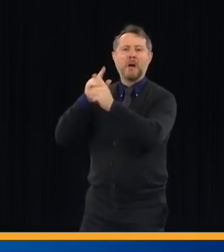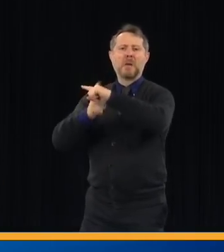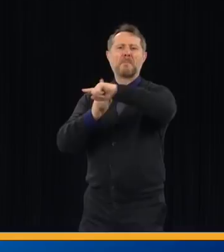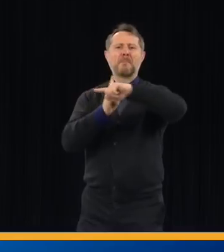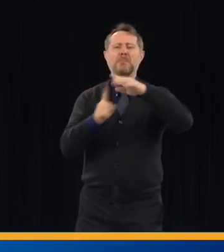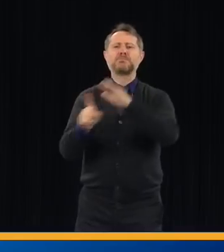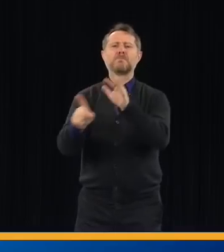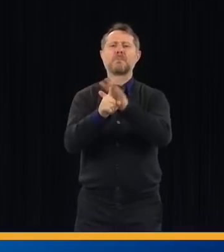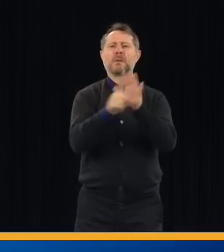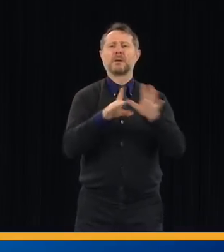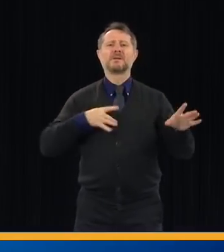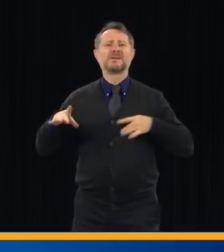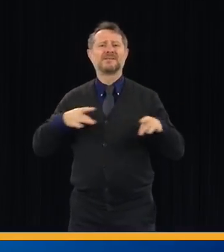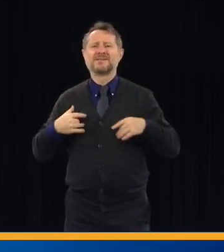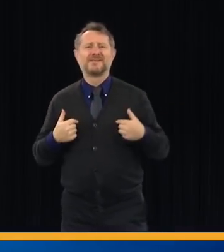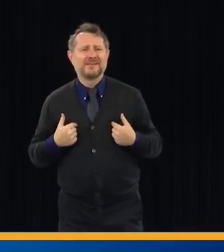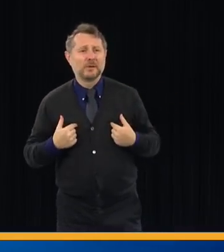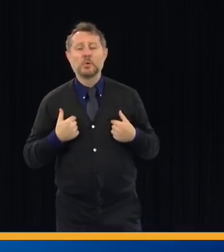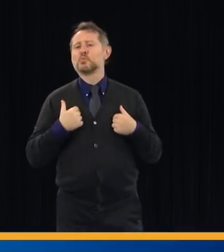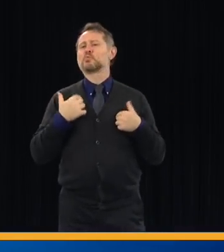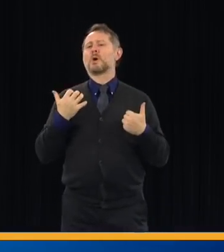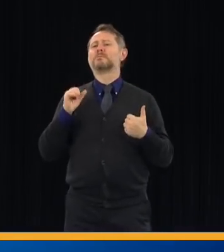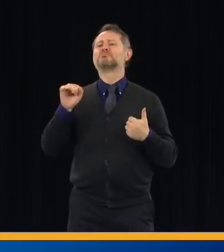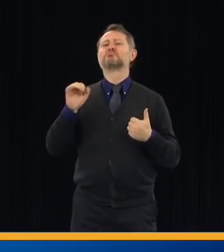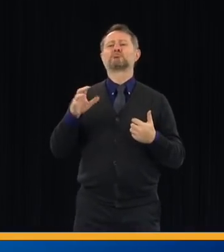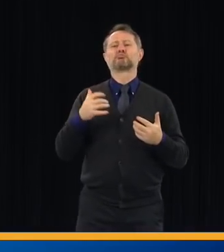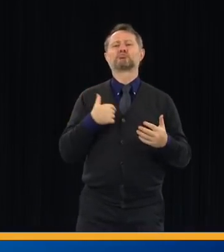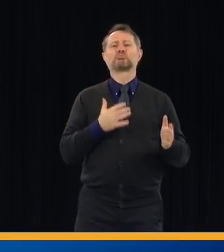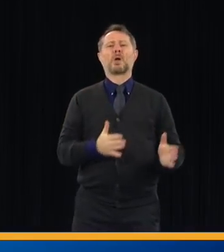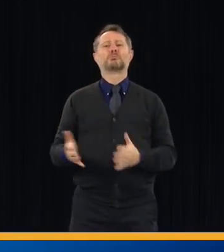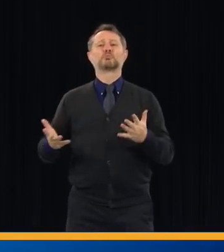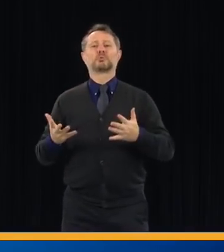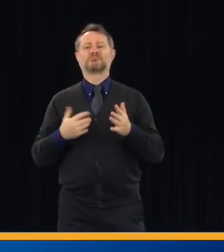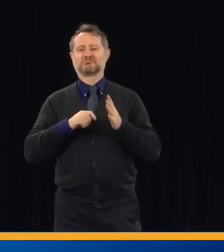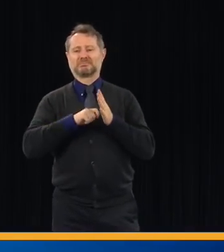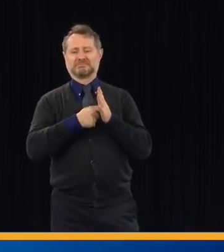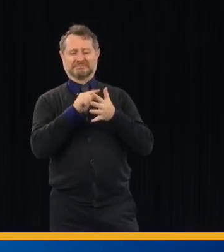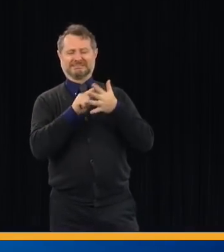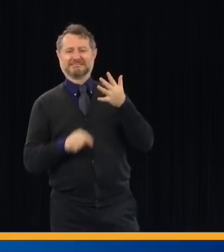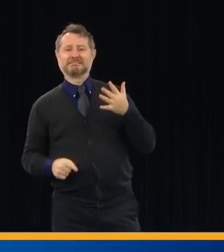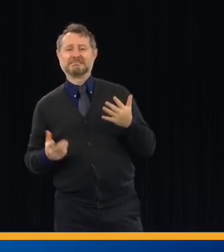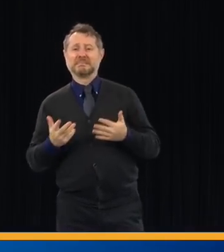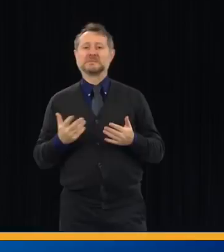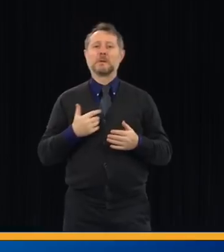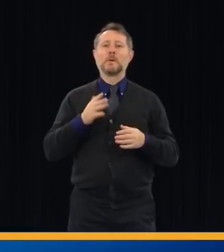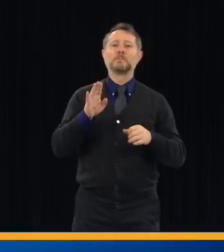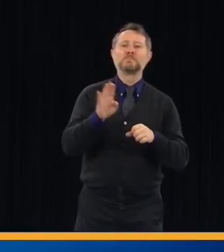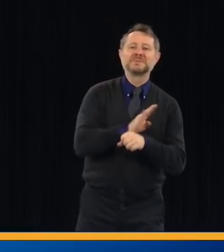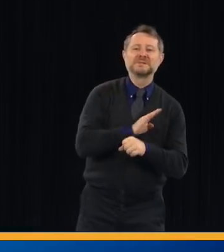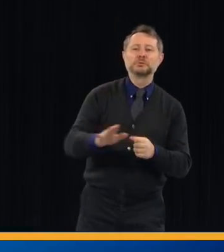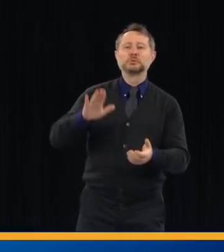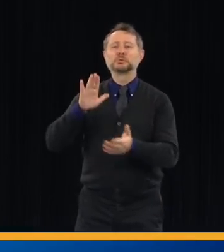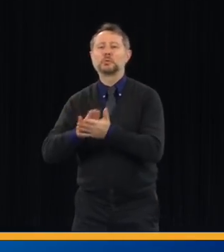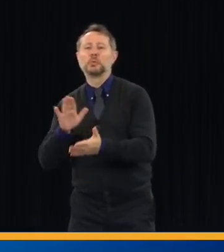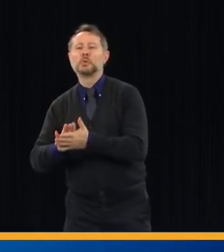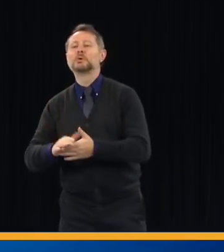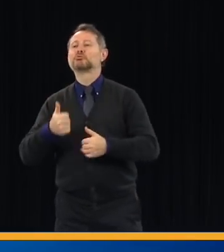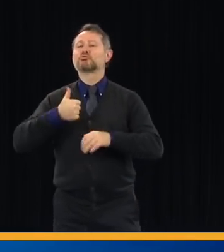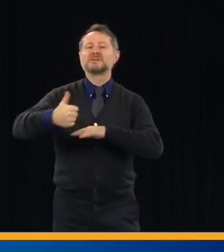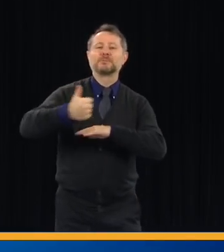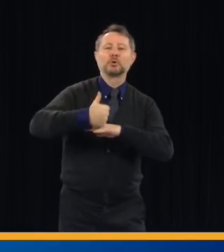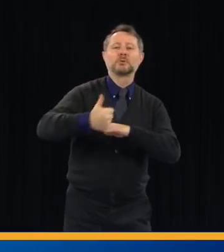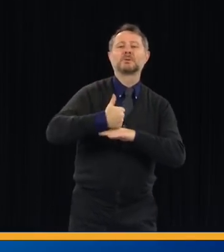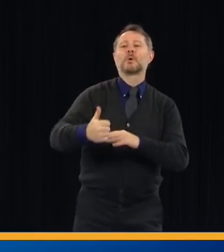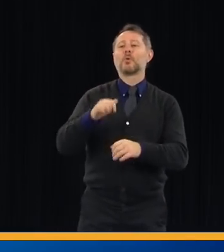to bring down. So we need a strategy that coordinates business and schools and transportation and workforce. What New York